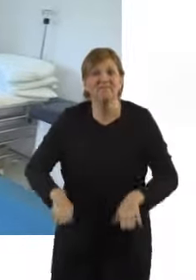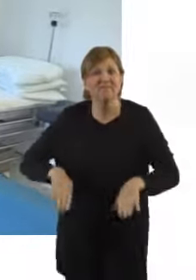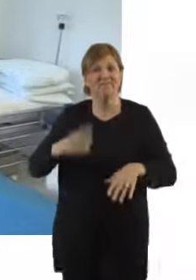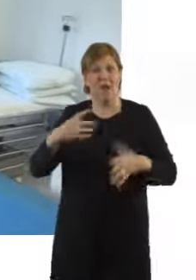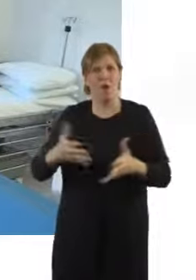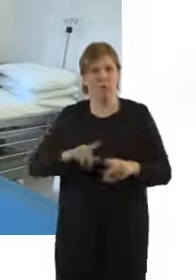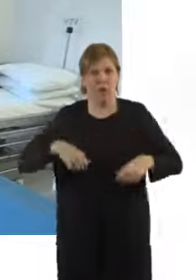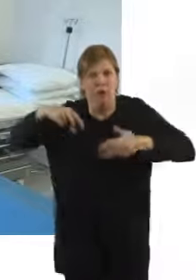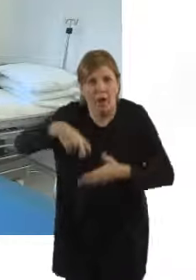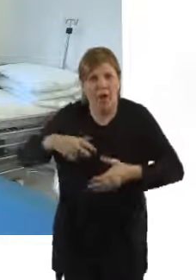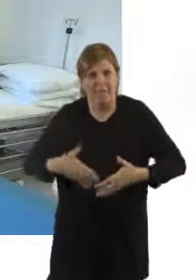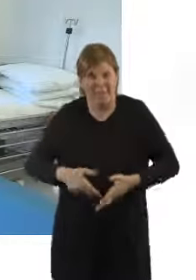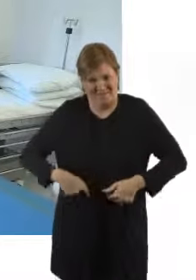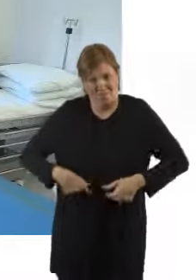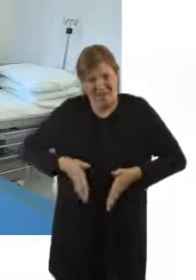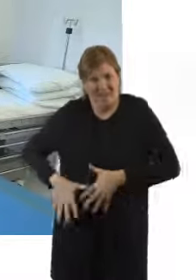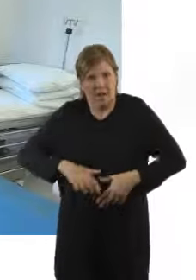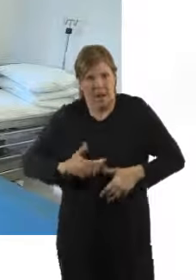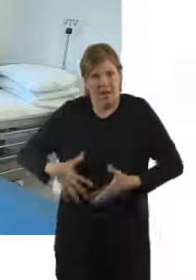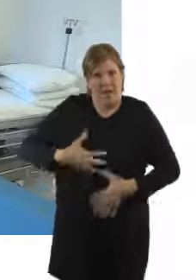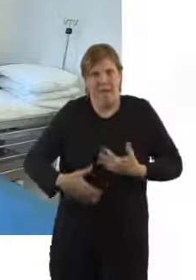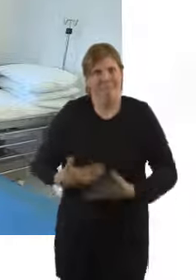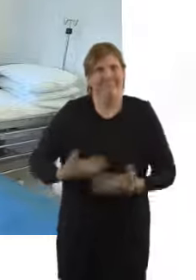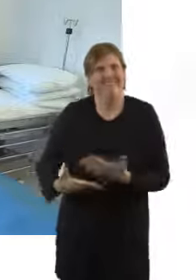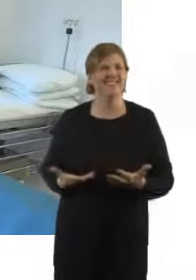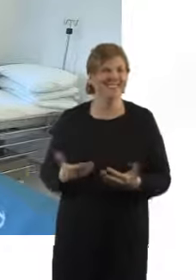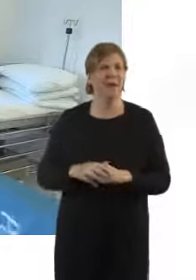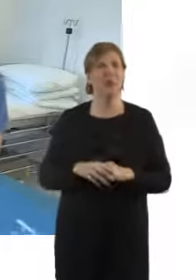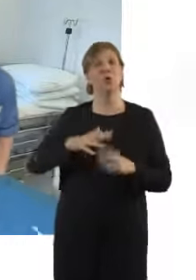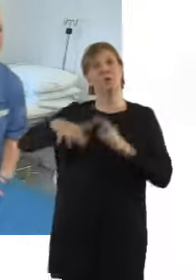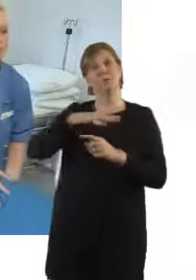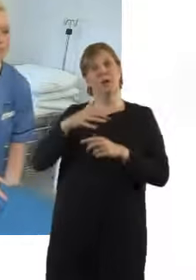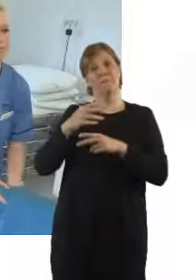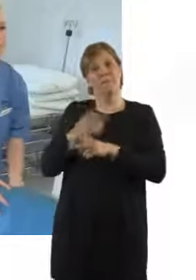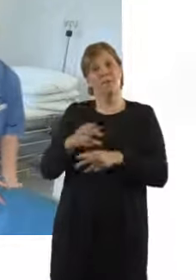we can pull out and put the bean bag on, which encourages good positioning for baby as well.